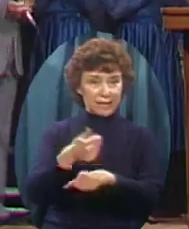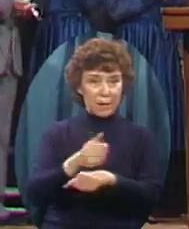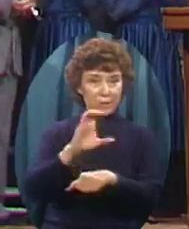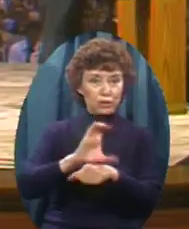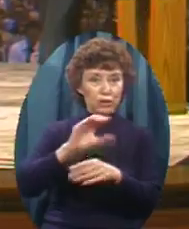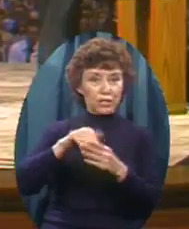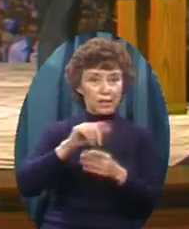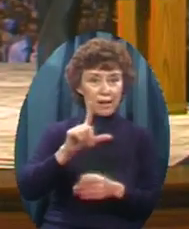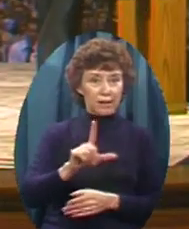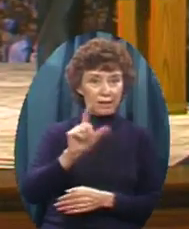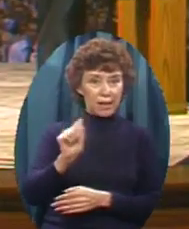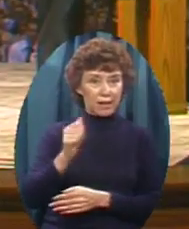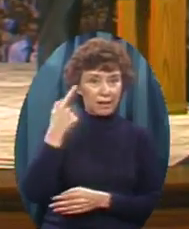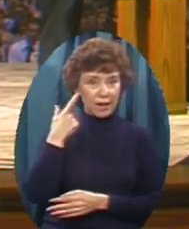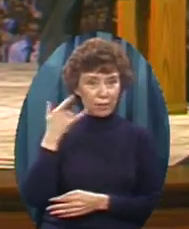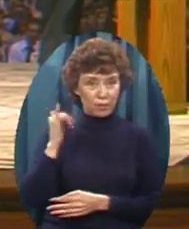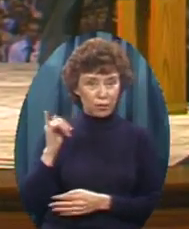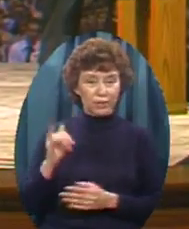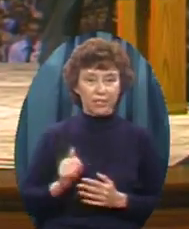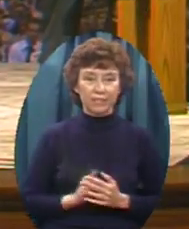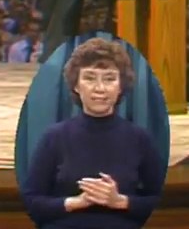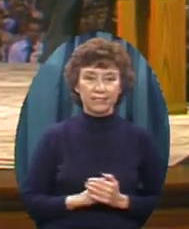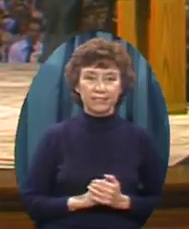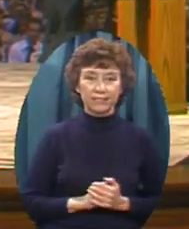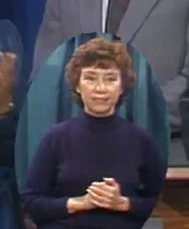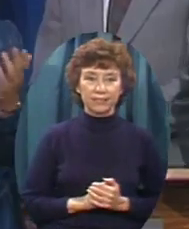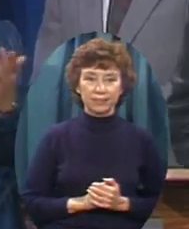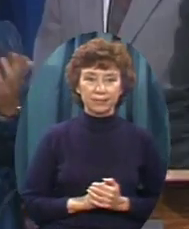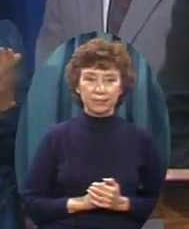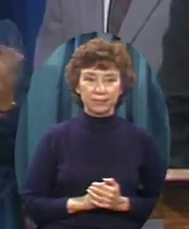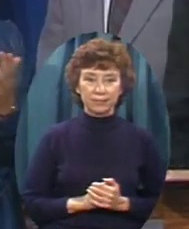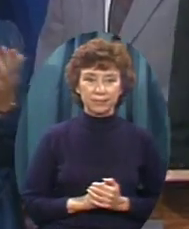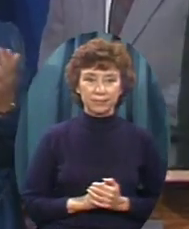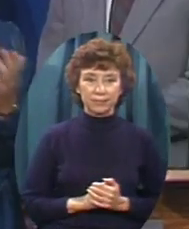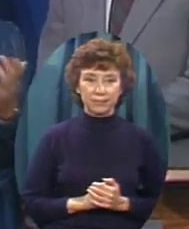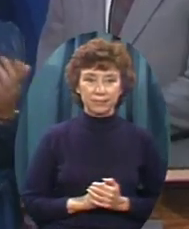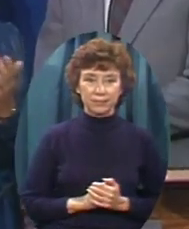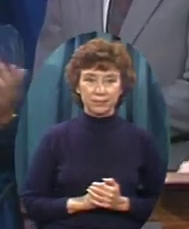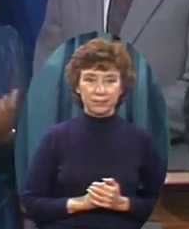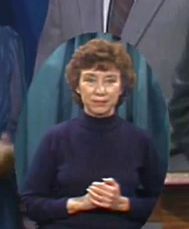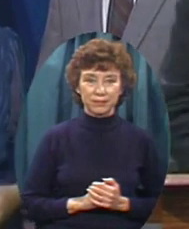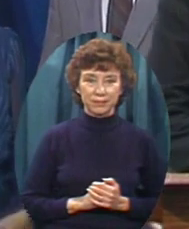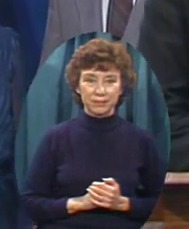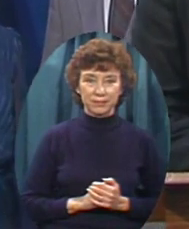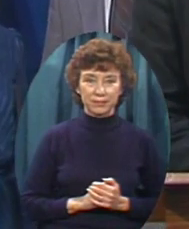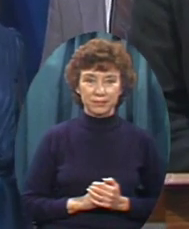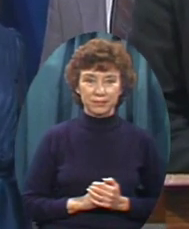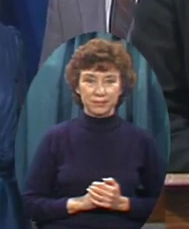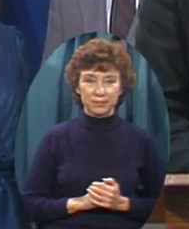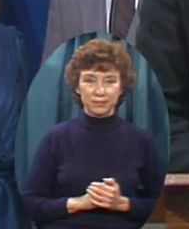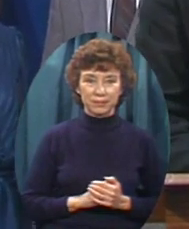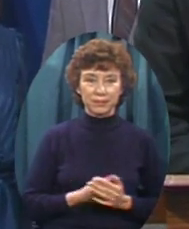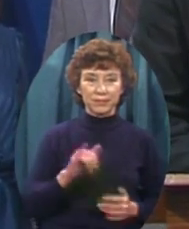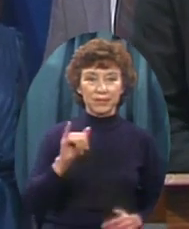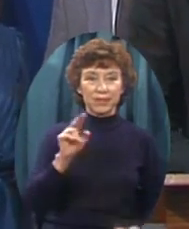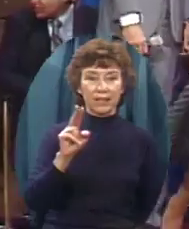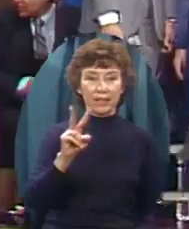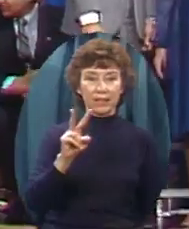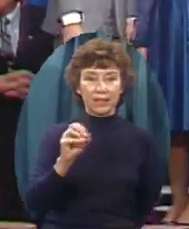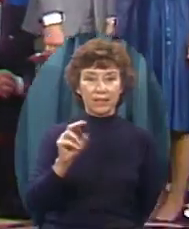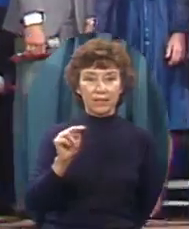you Yvonne Monahan